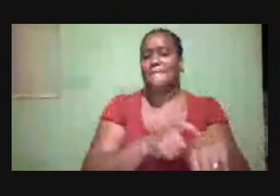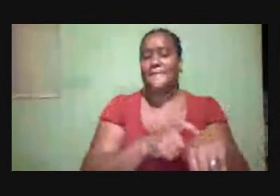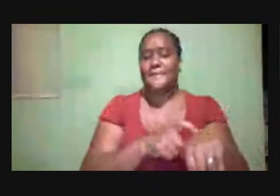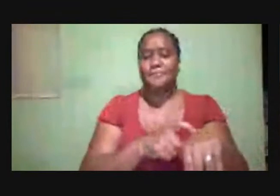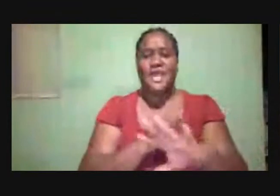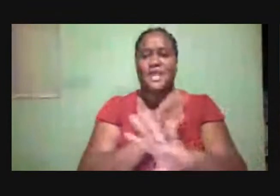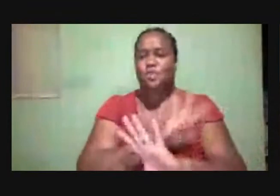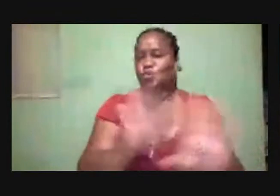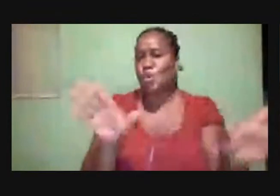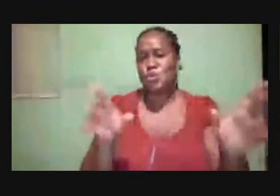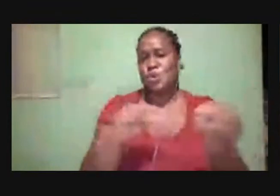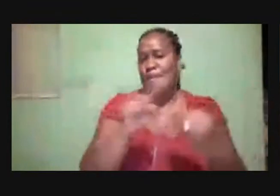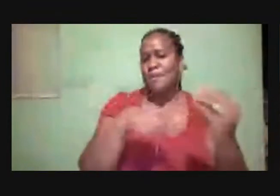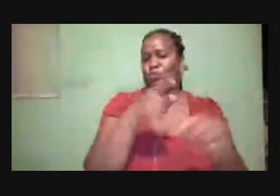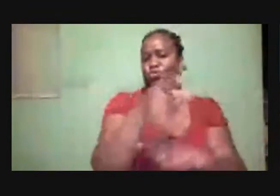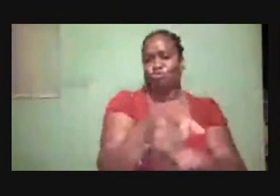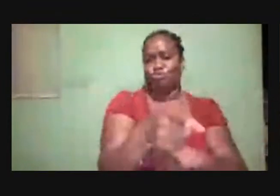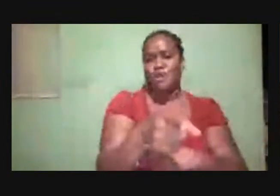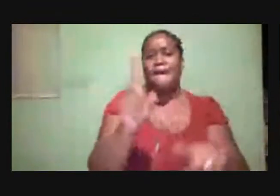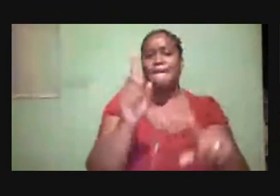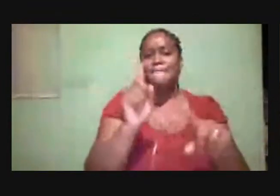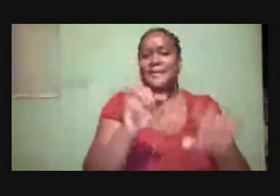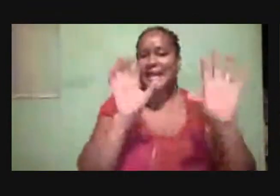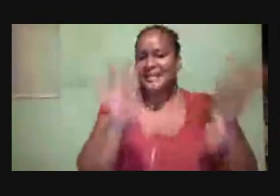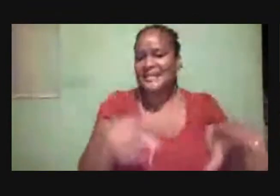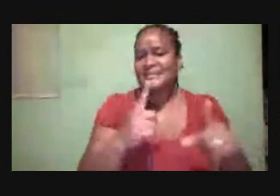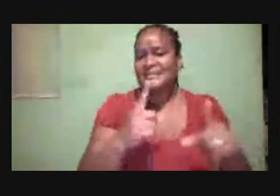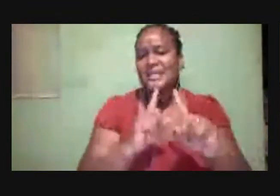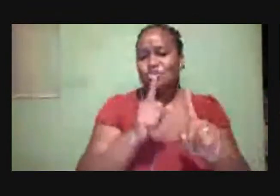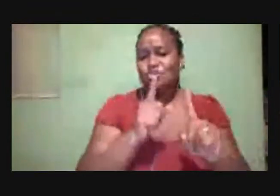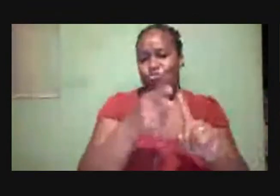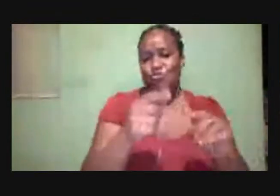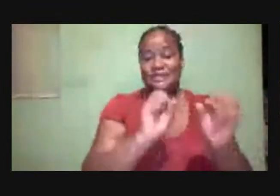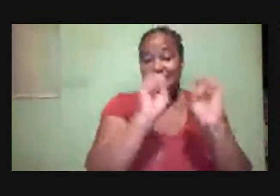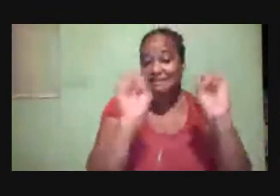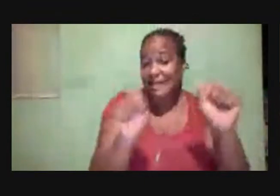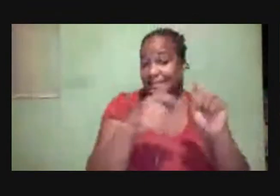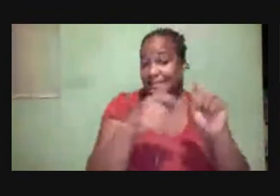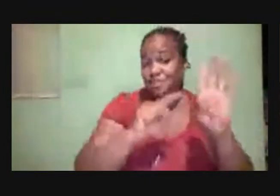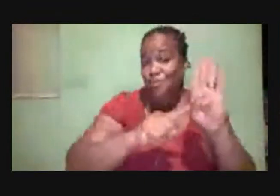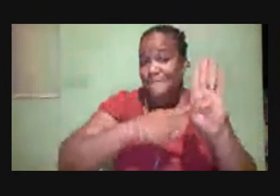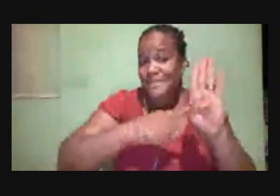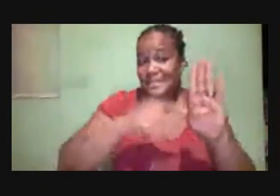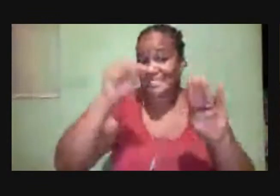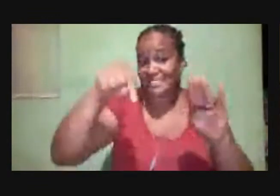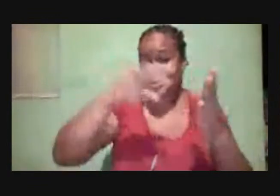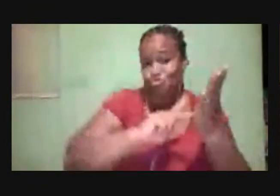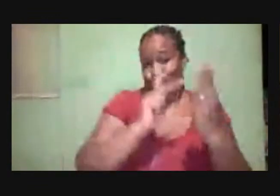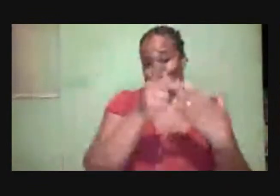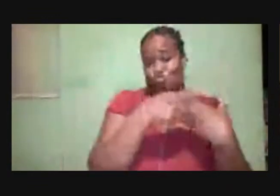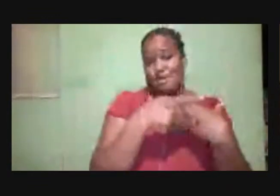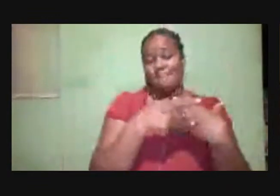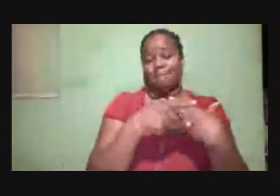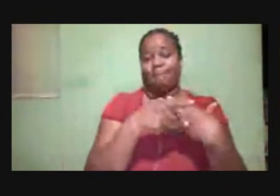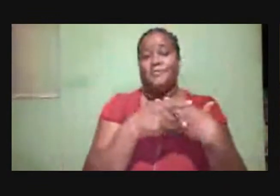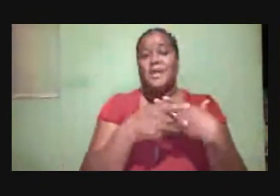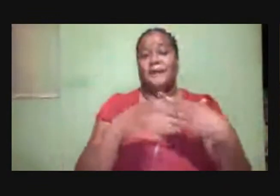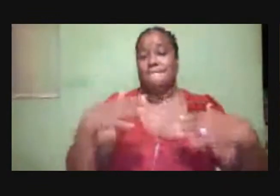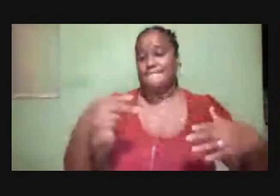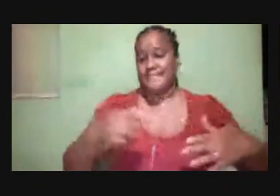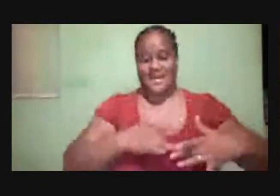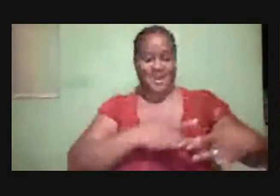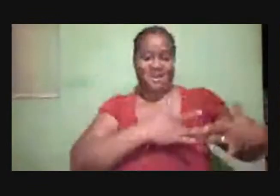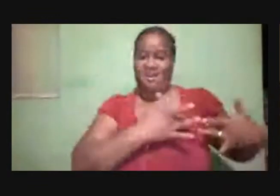about you. But I can tell you that since Sabbath when we started with this very special series. My heart